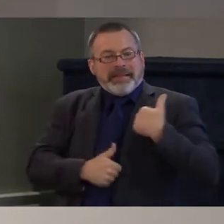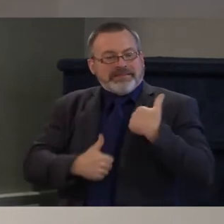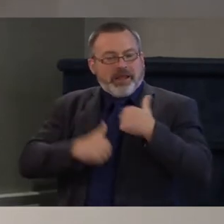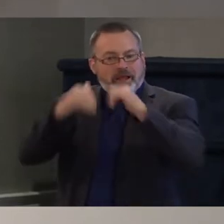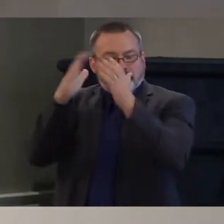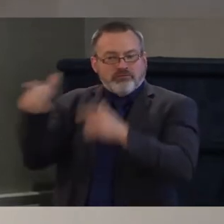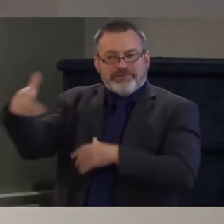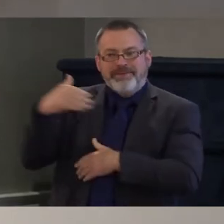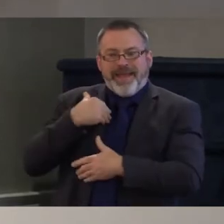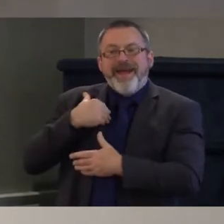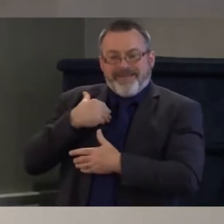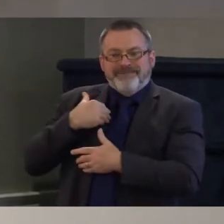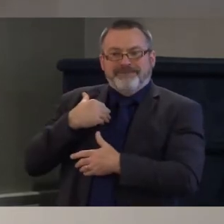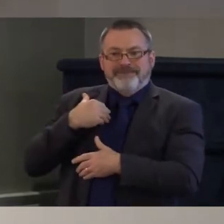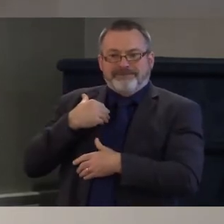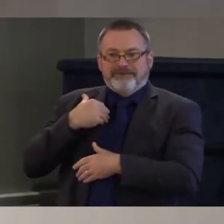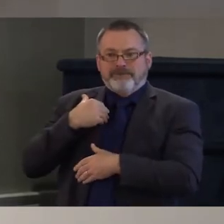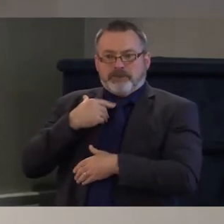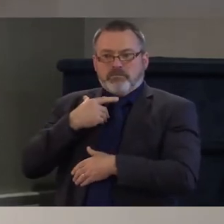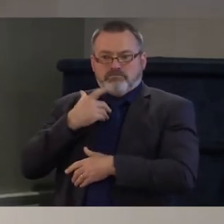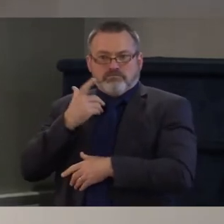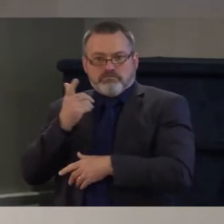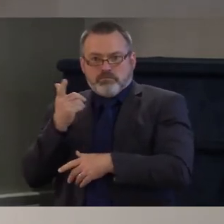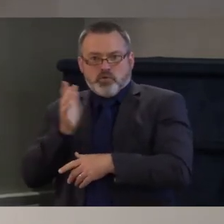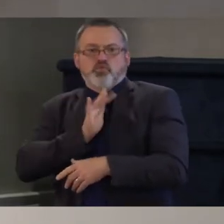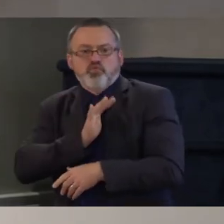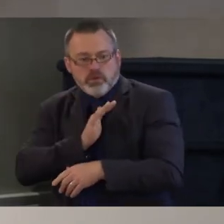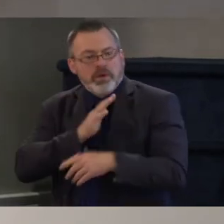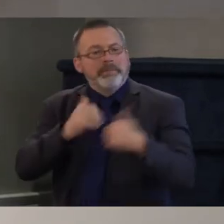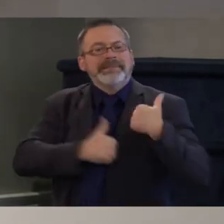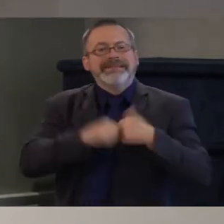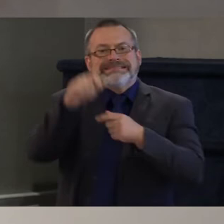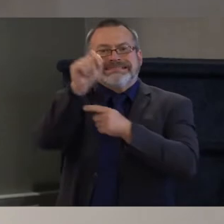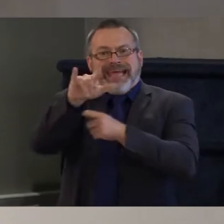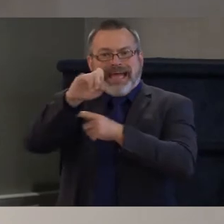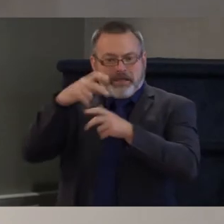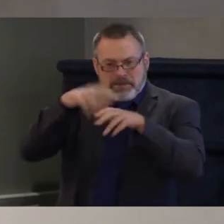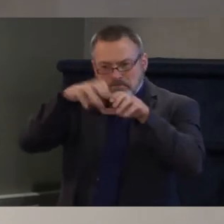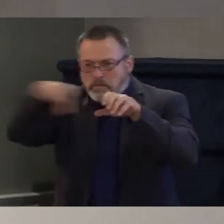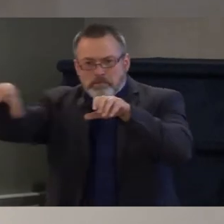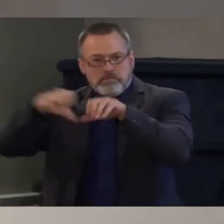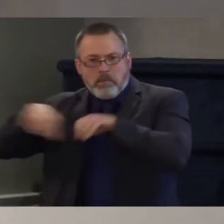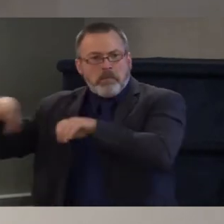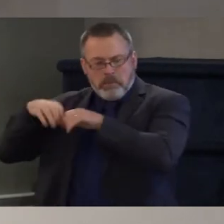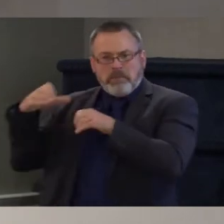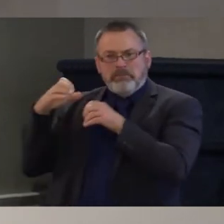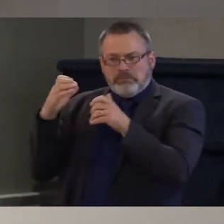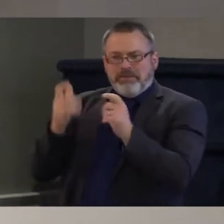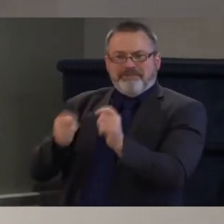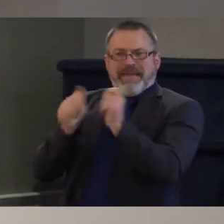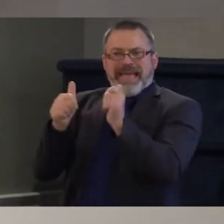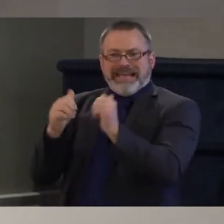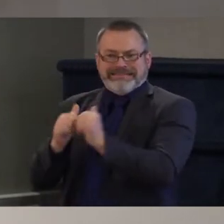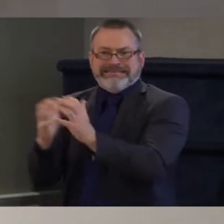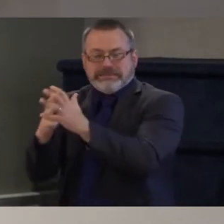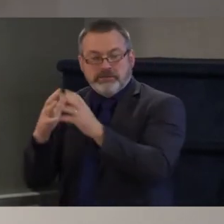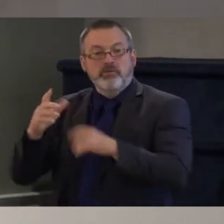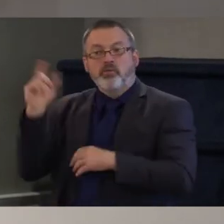some of the benefits that I got received from the military to help fund my education to do things that are civilian service-oriented. And building houses,